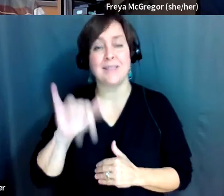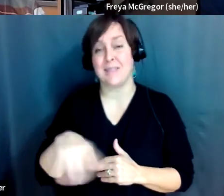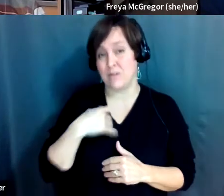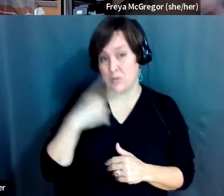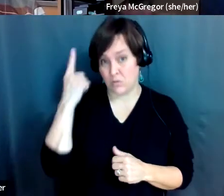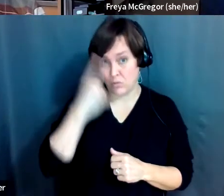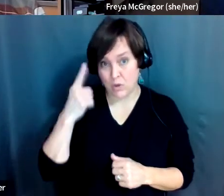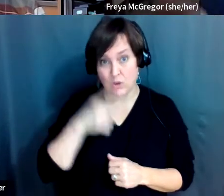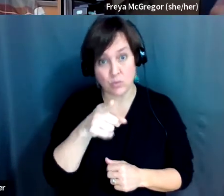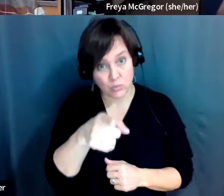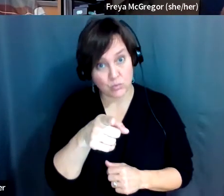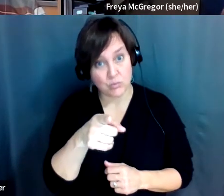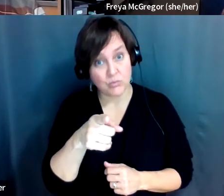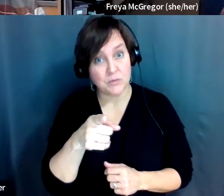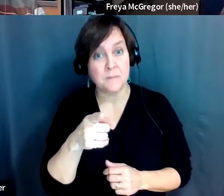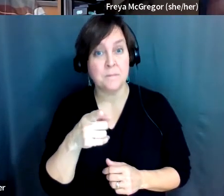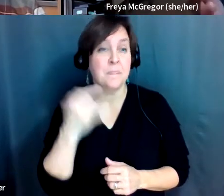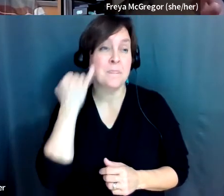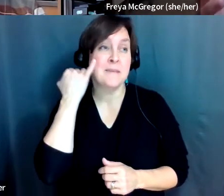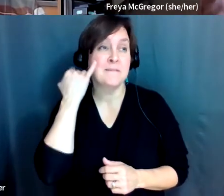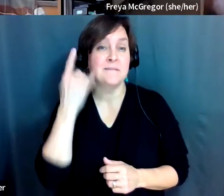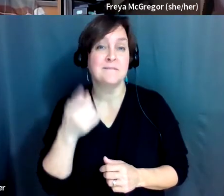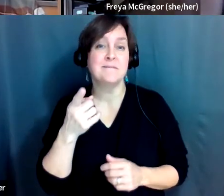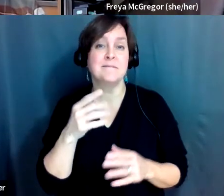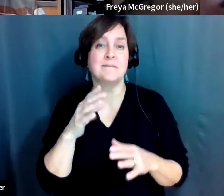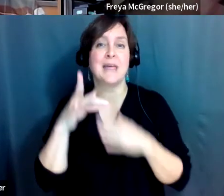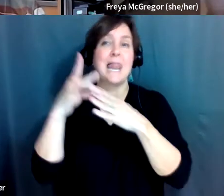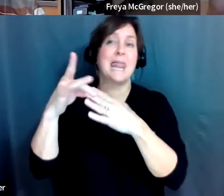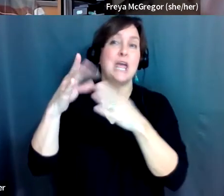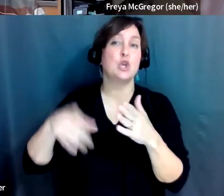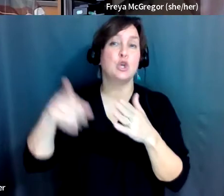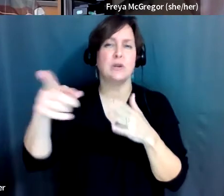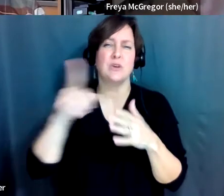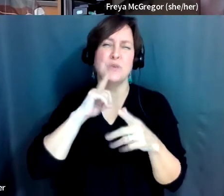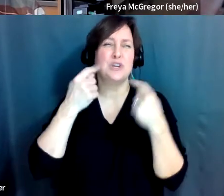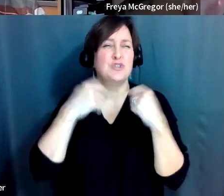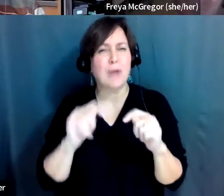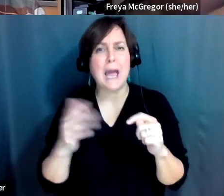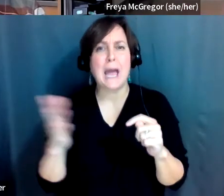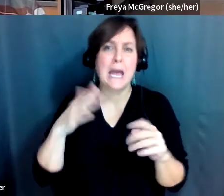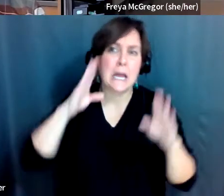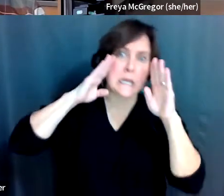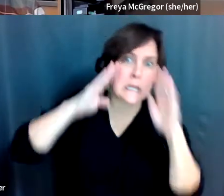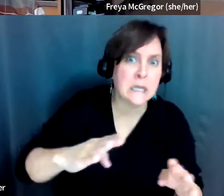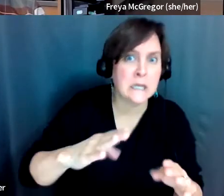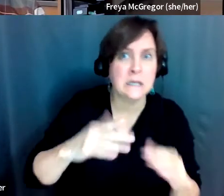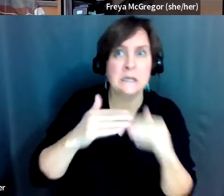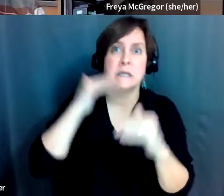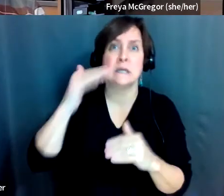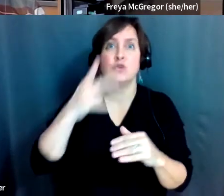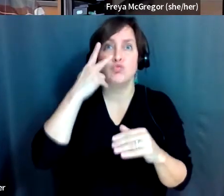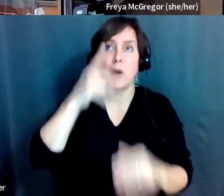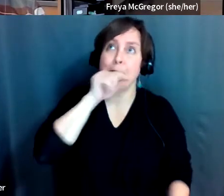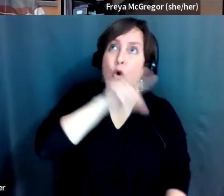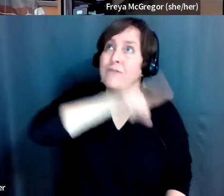were like, if some, if you're on an organized outing and the leader was like really trying so hard to make sure that you saw the bird that's over